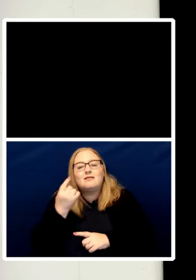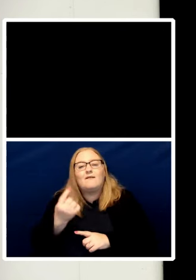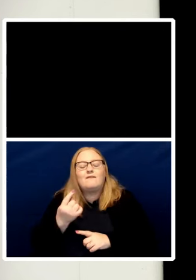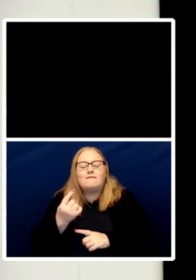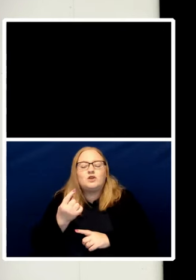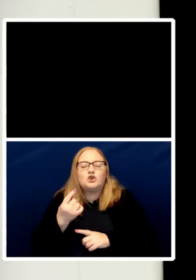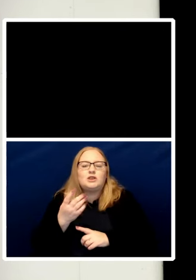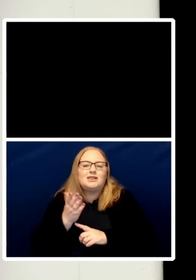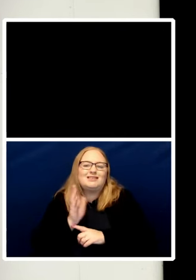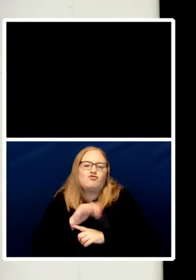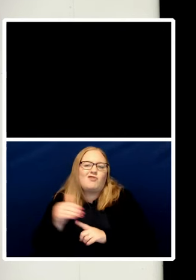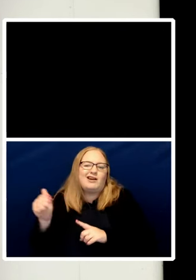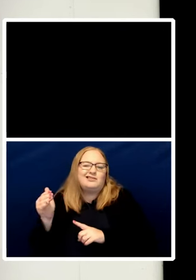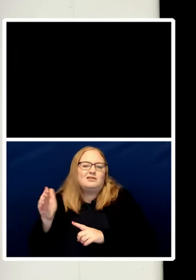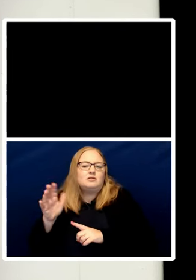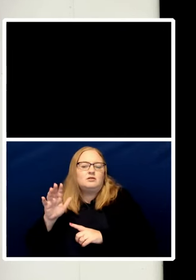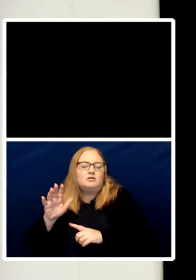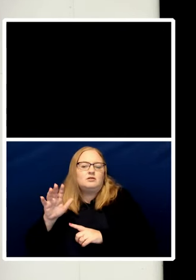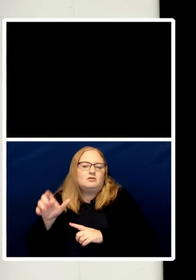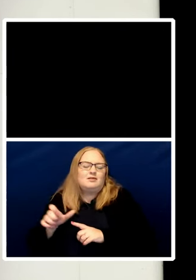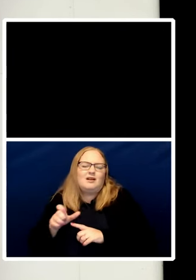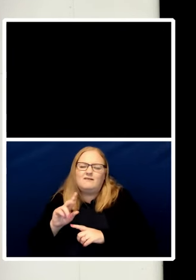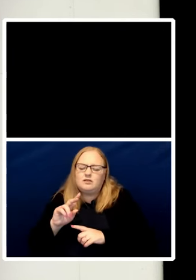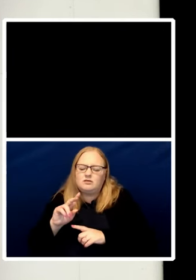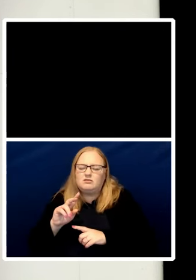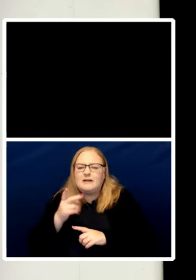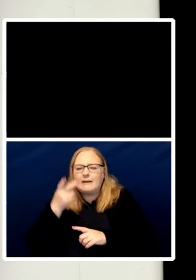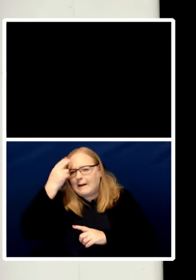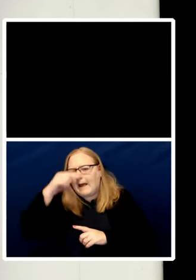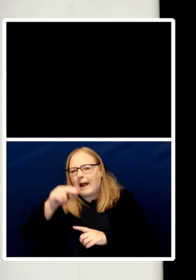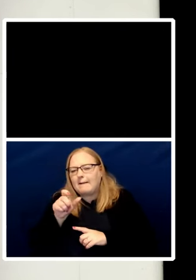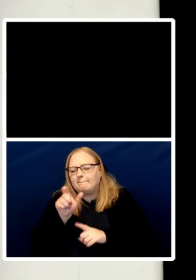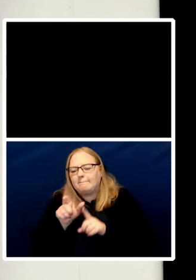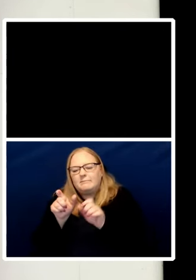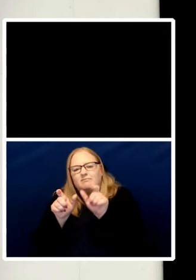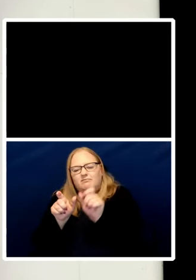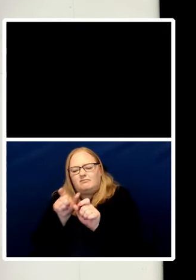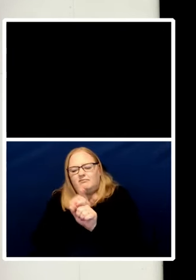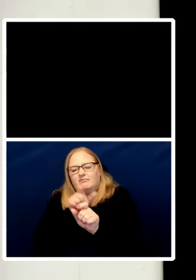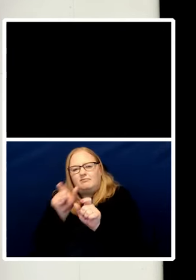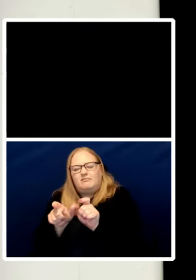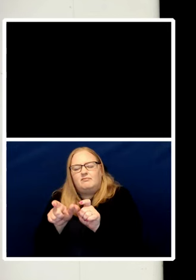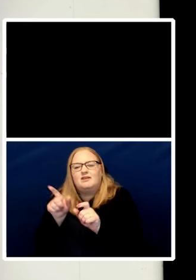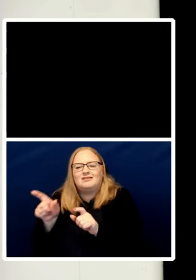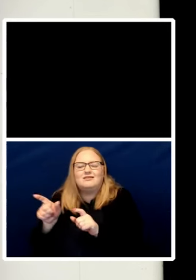appears on one of those television programs funded by those rich hedge persons